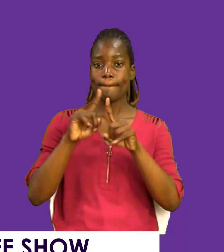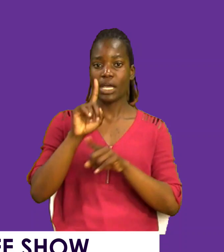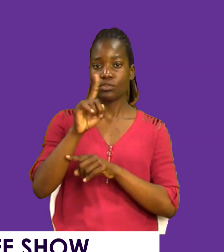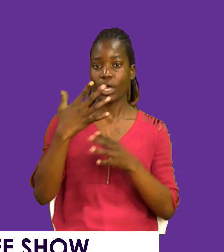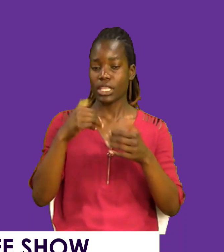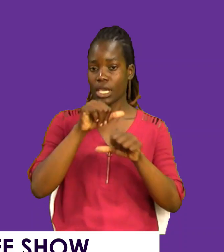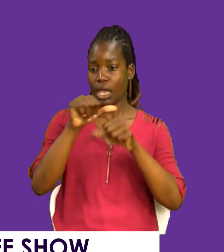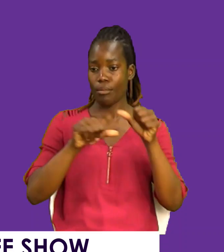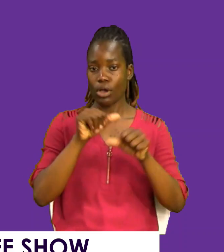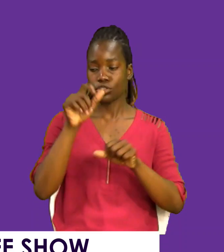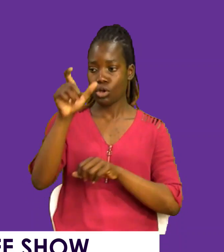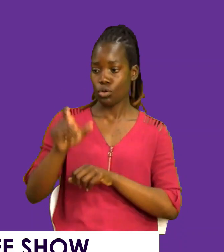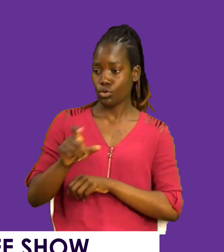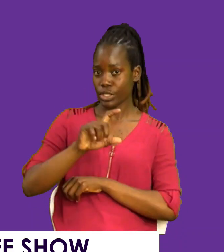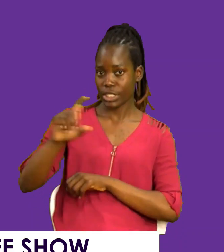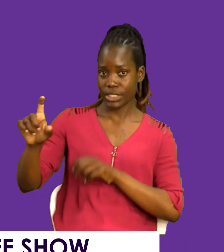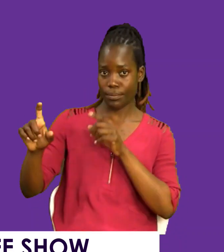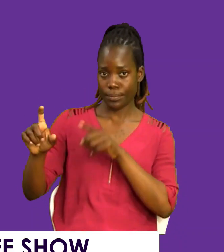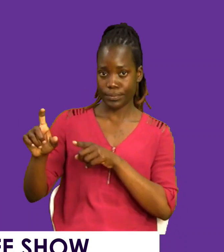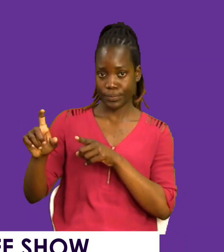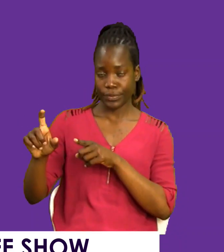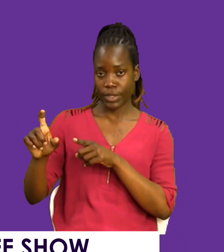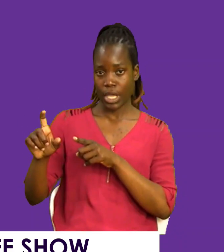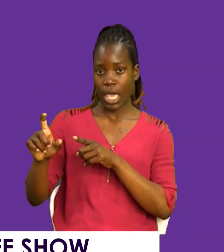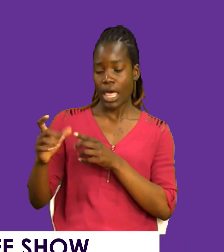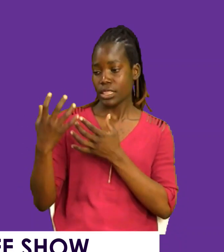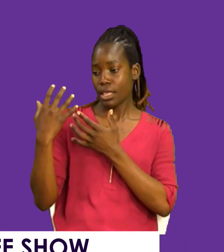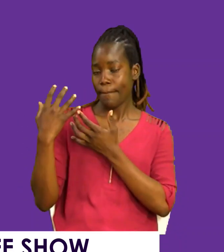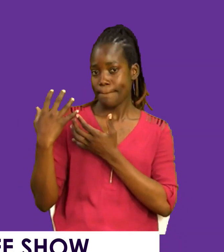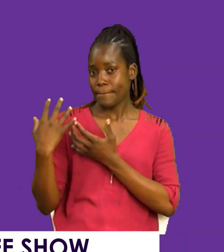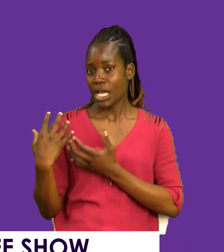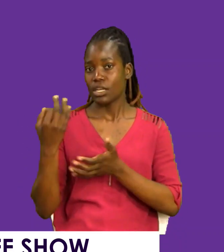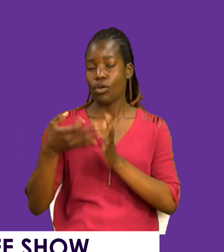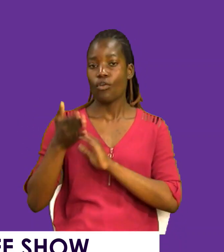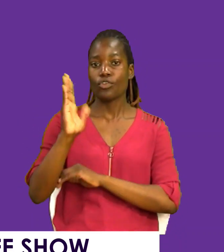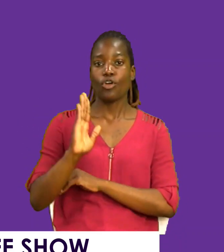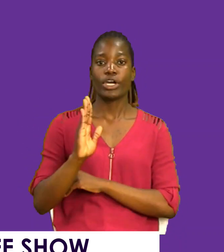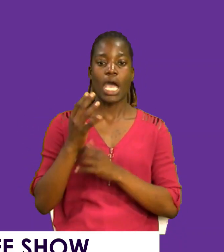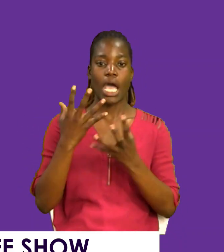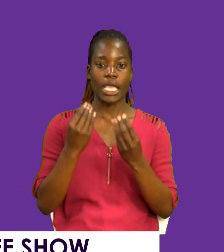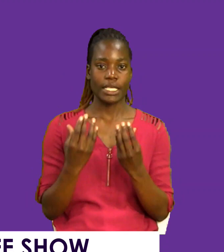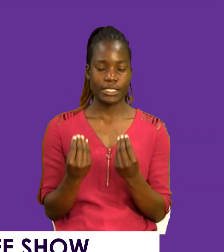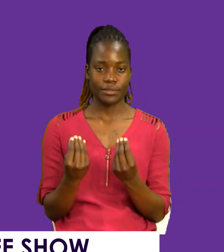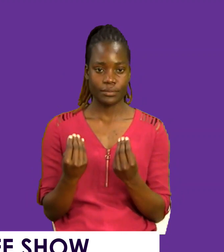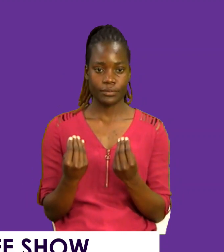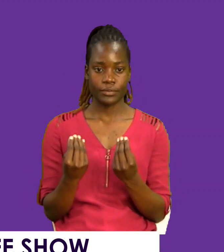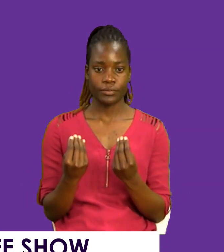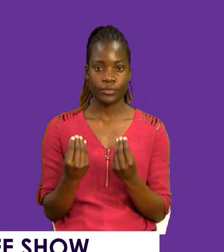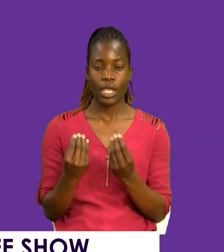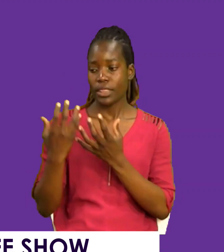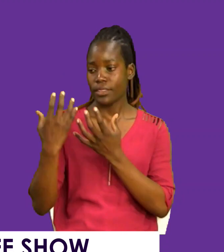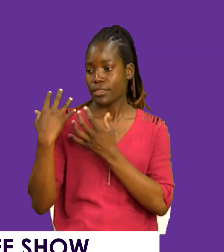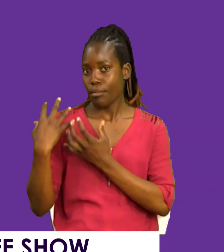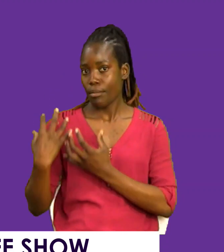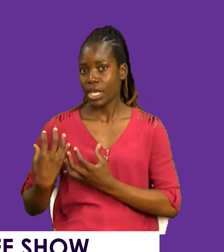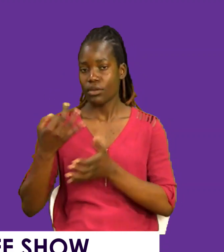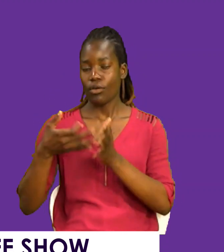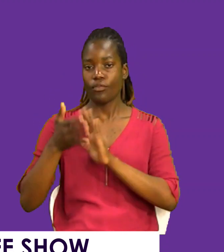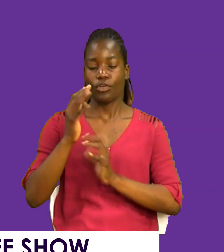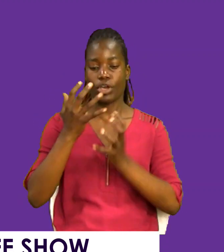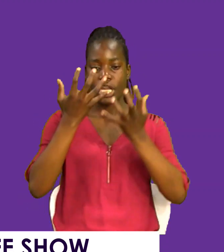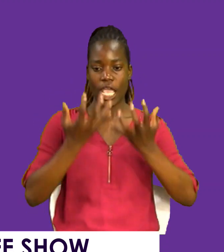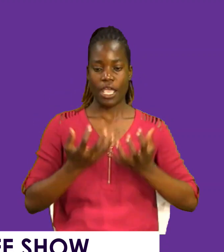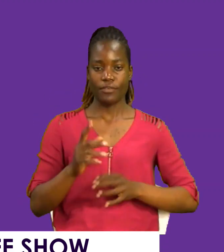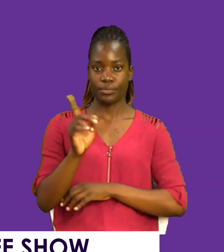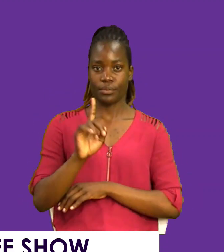about these crosses, burdens. The burdens of God are easy. The burdens of God are not heavy.